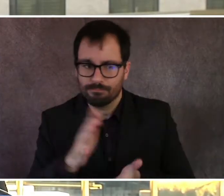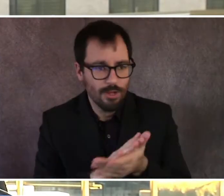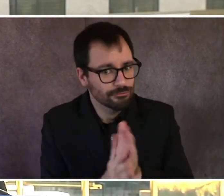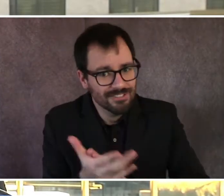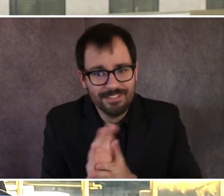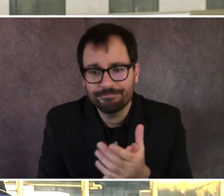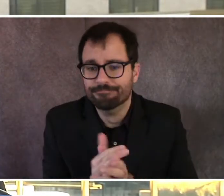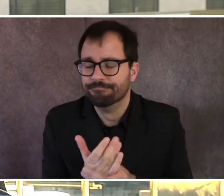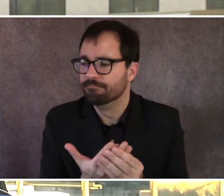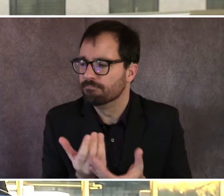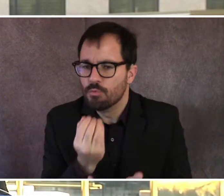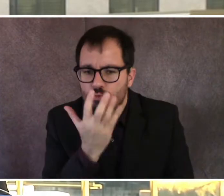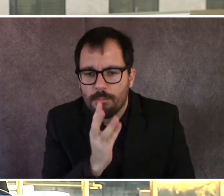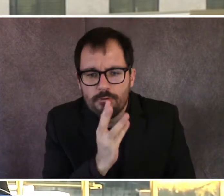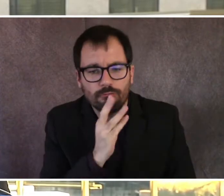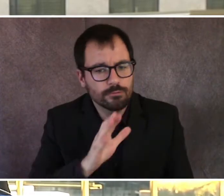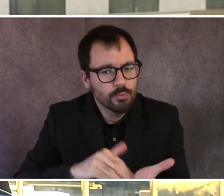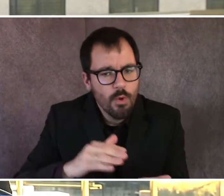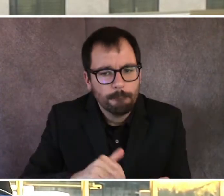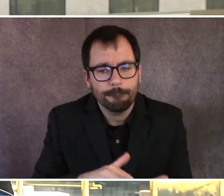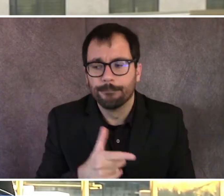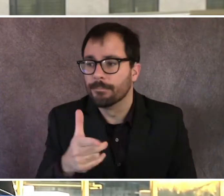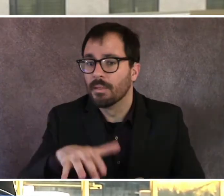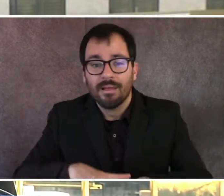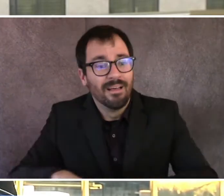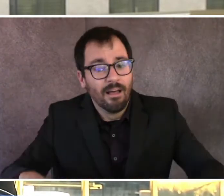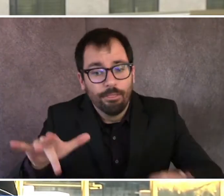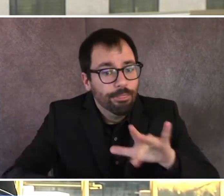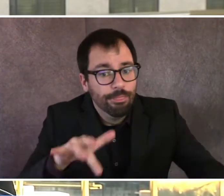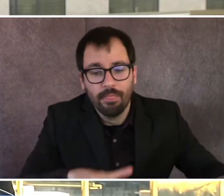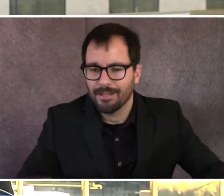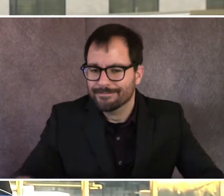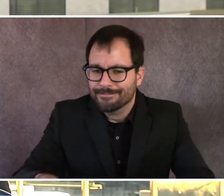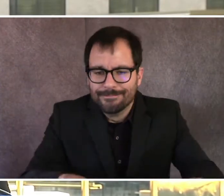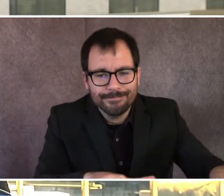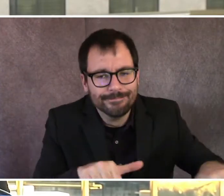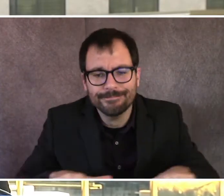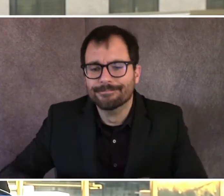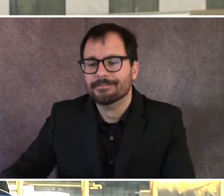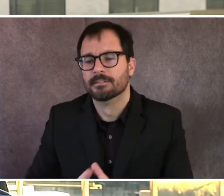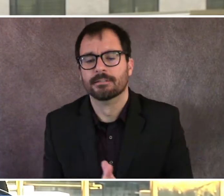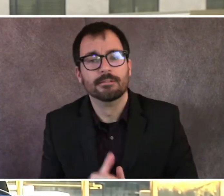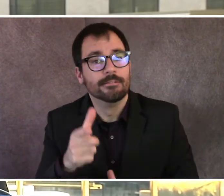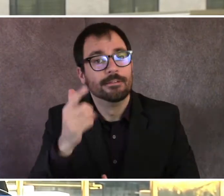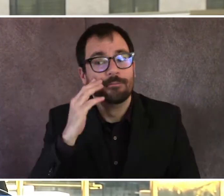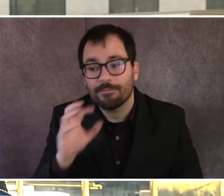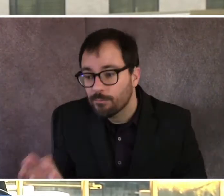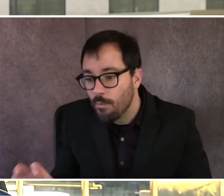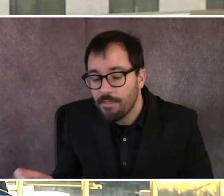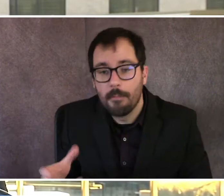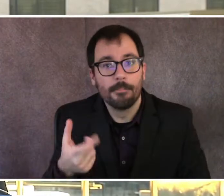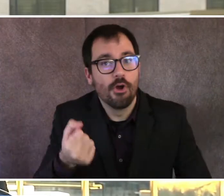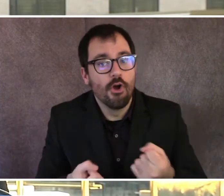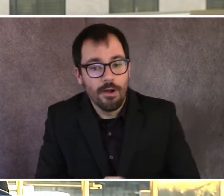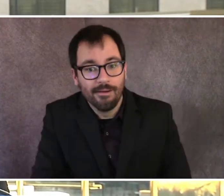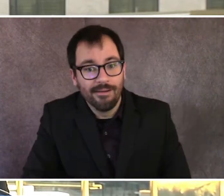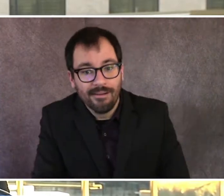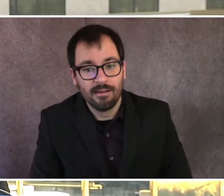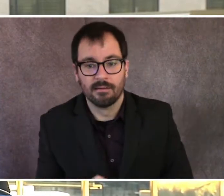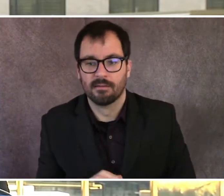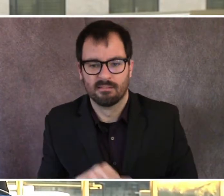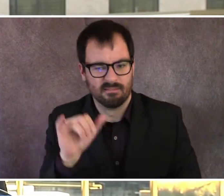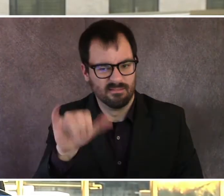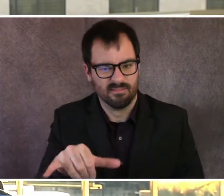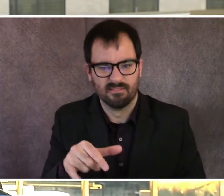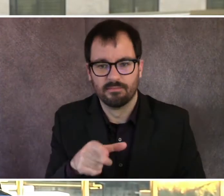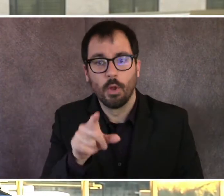frequently touched, doorknobs, car knobs, car handles. And if you're working in work, your workspaces, all of that, you want to keep them nice and